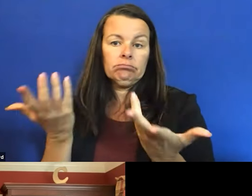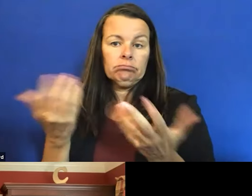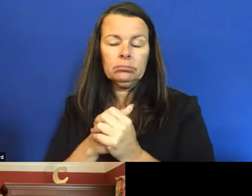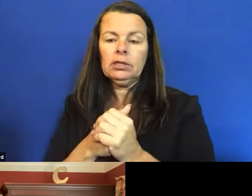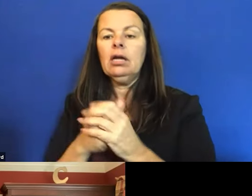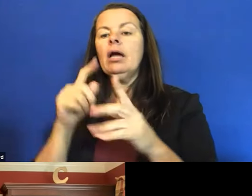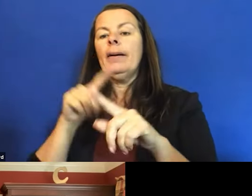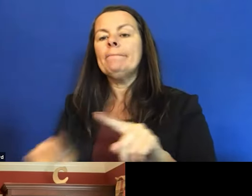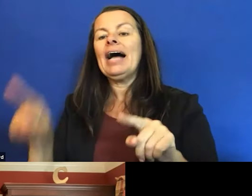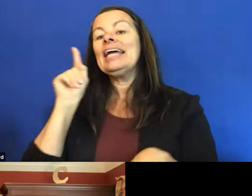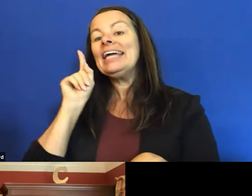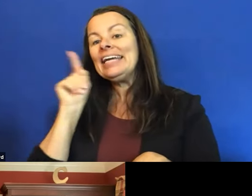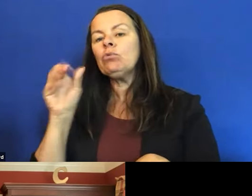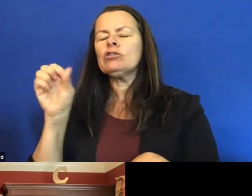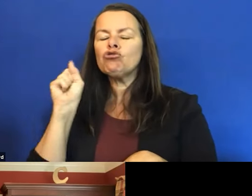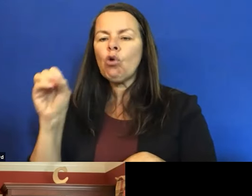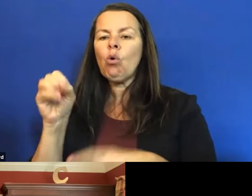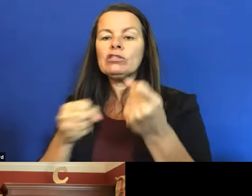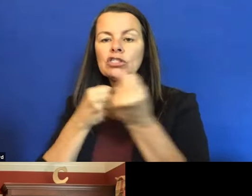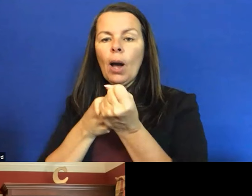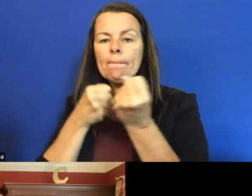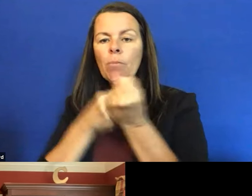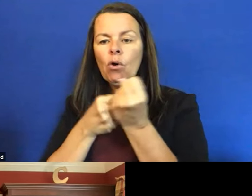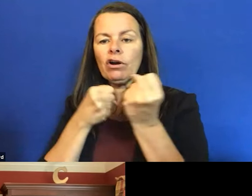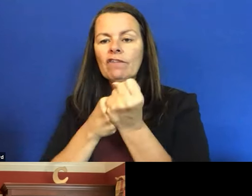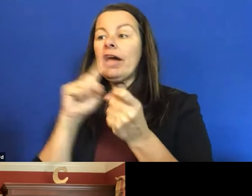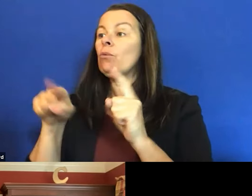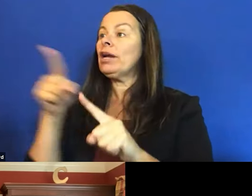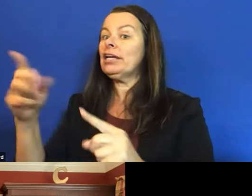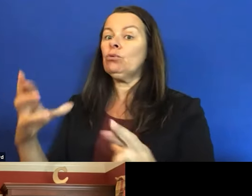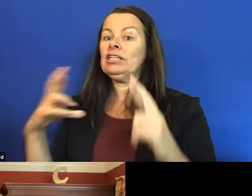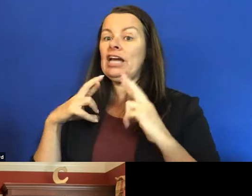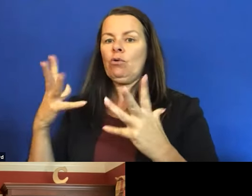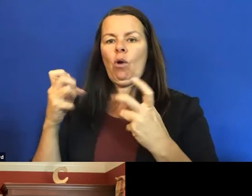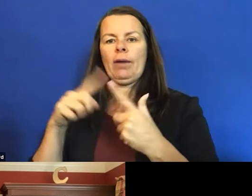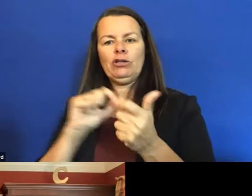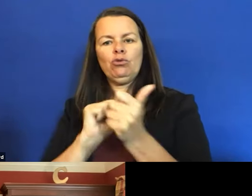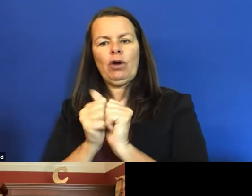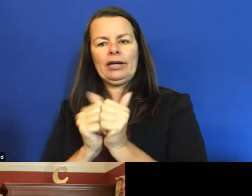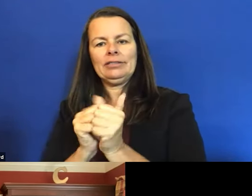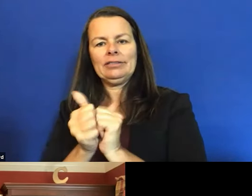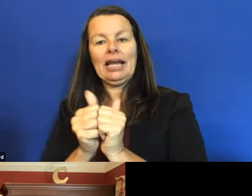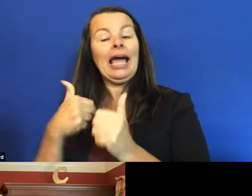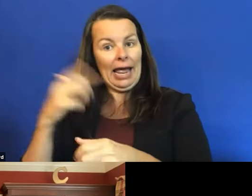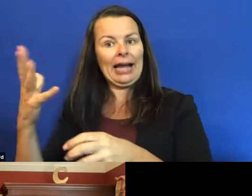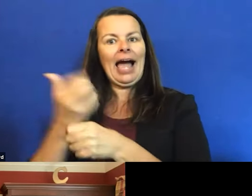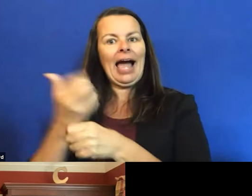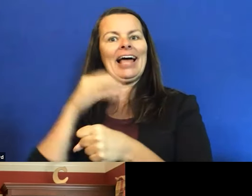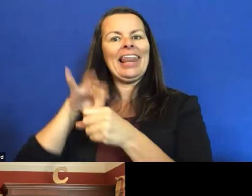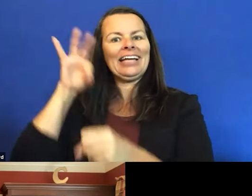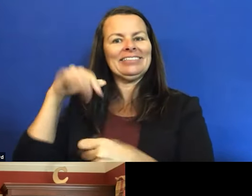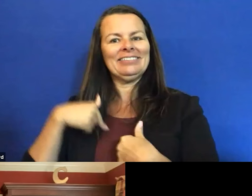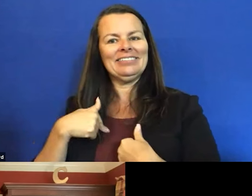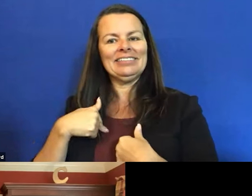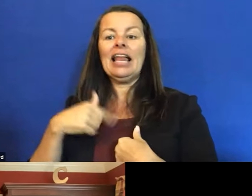was so supportive of me. And when he retired, he wanted me to run in this place. I got elected lucky. I'm very